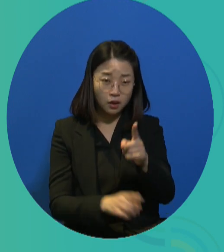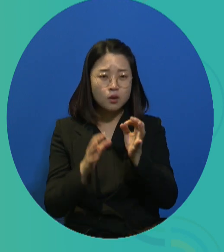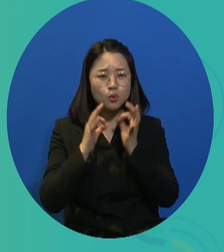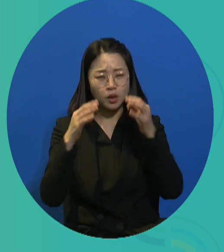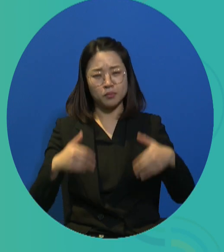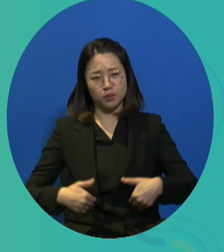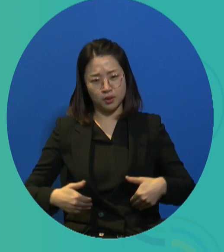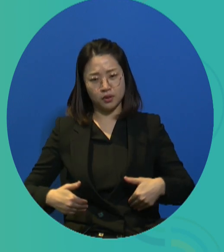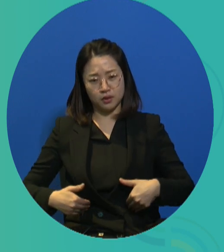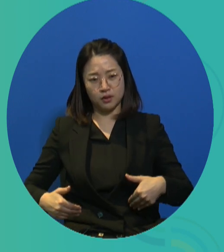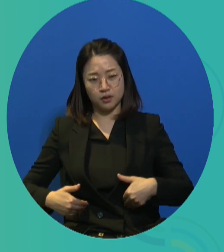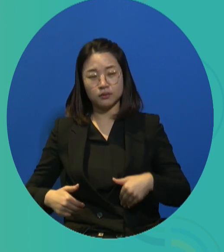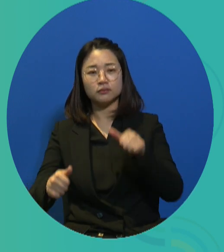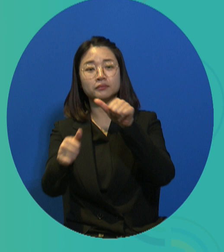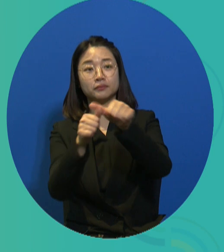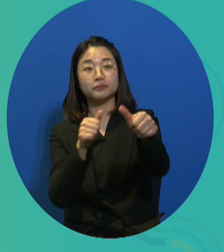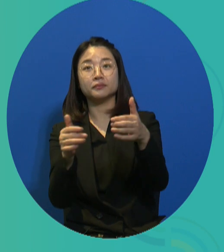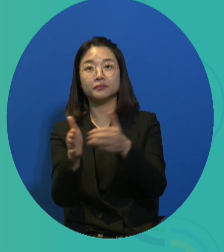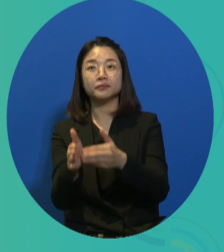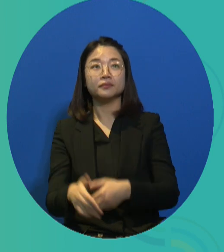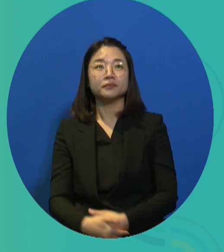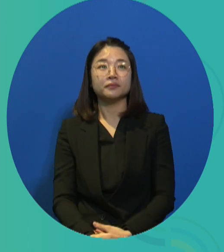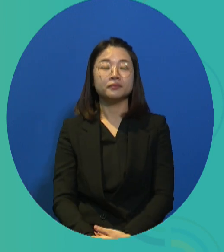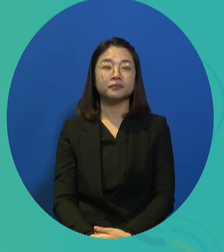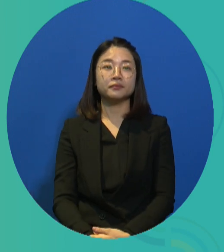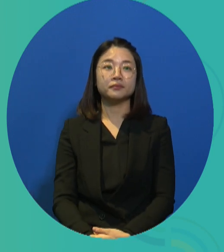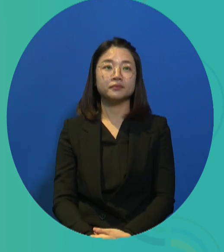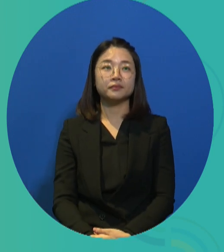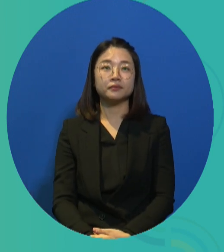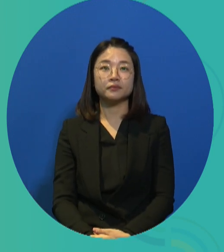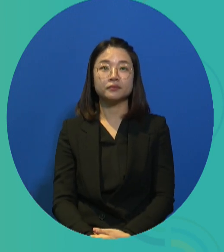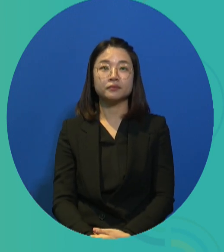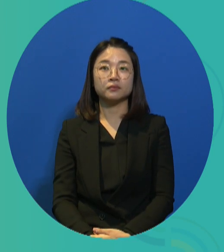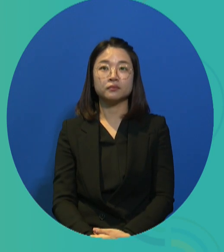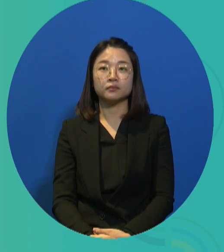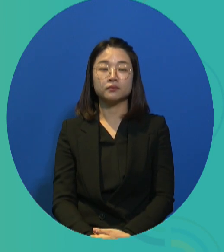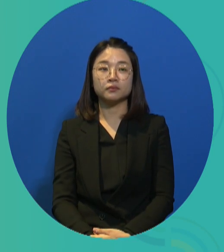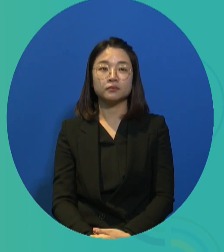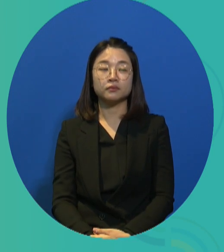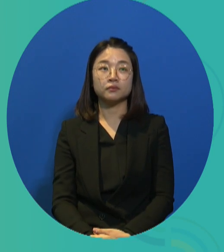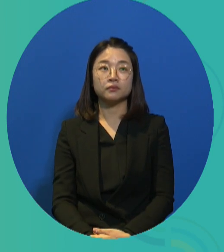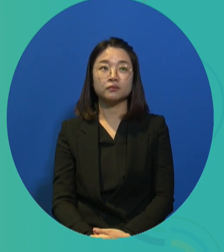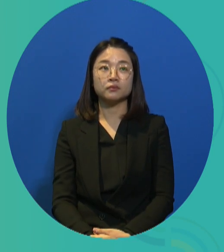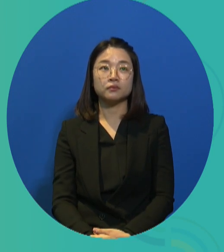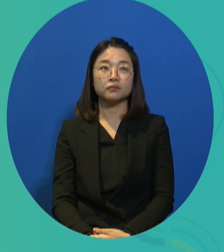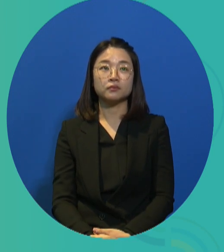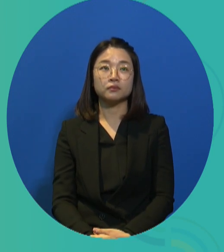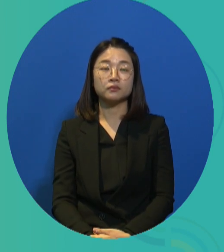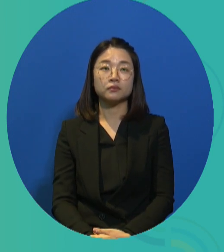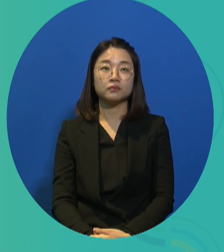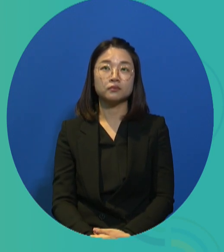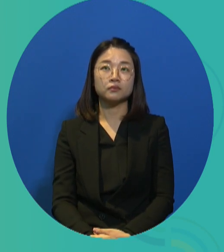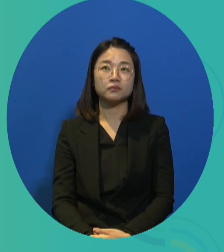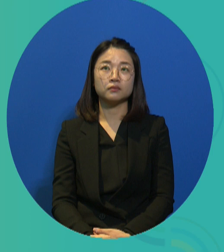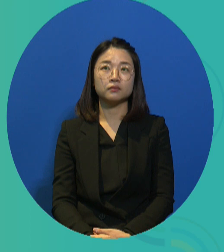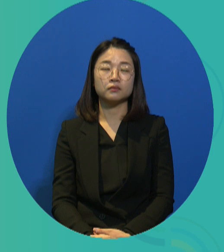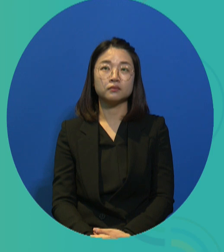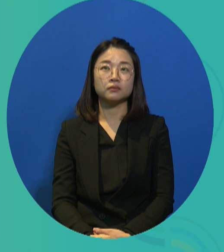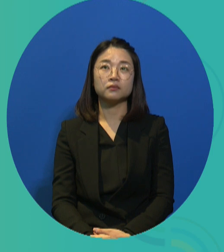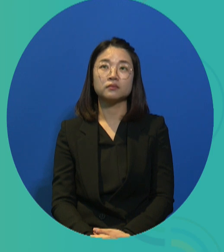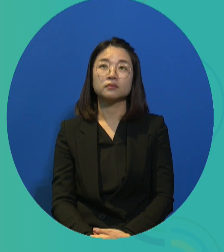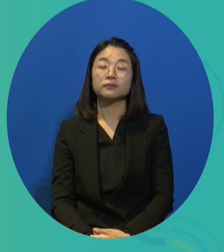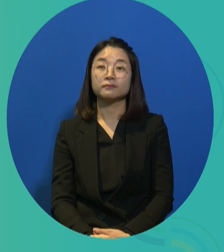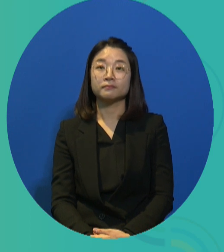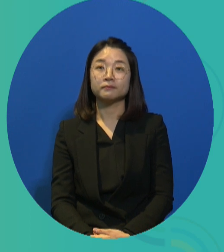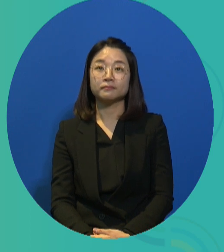So this means that we need to continue to engage in works to promote awareness regarding the rights to work for